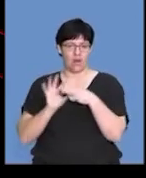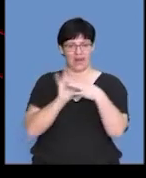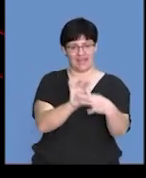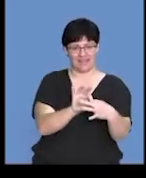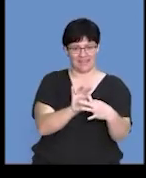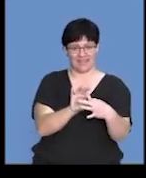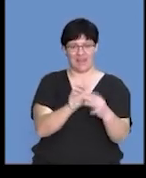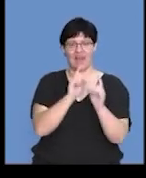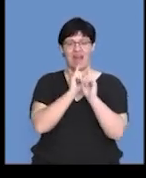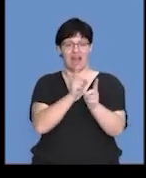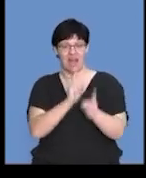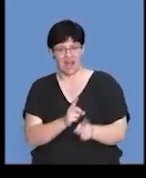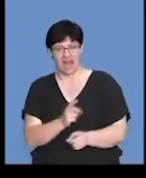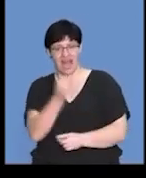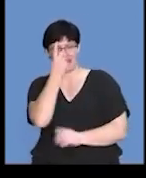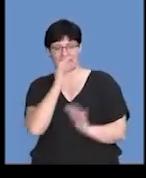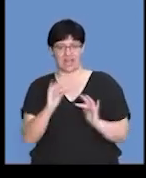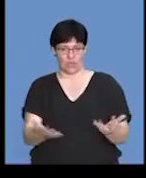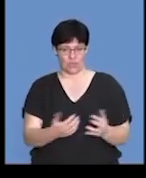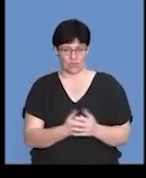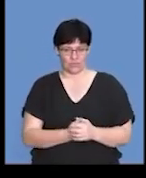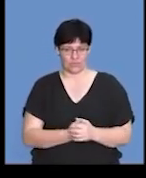to your understanding of the section.